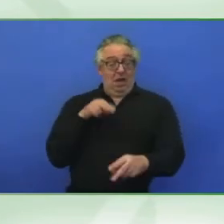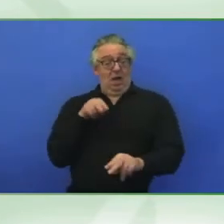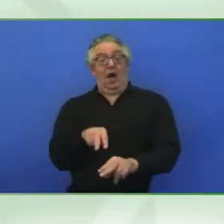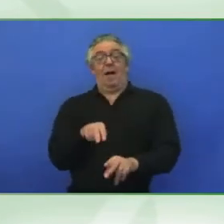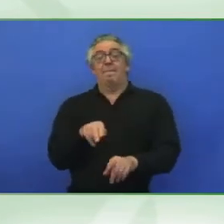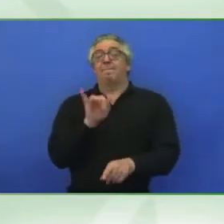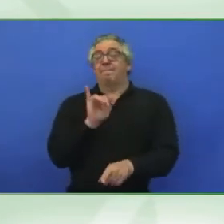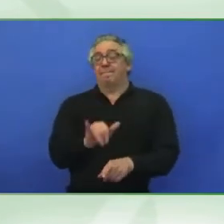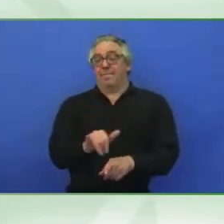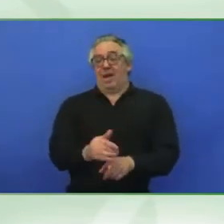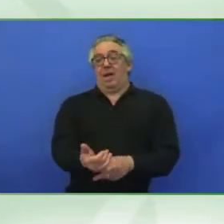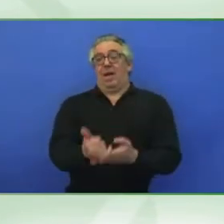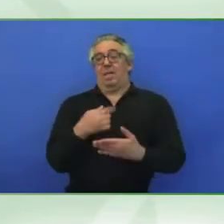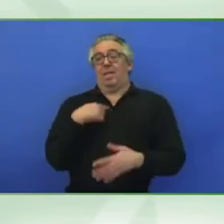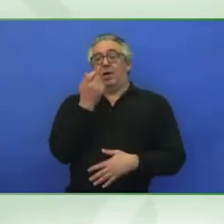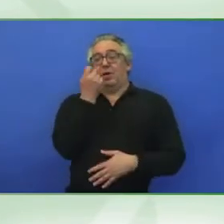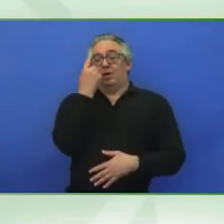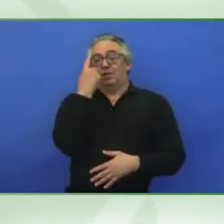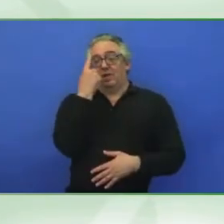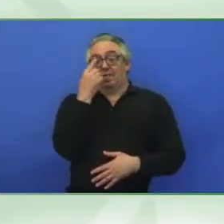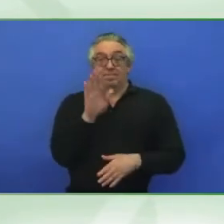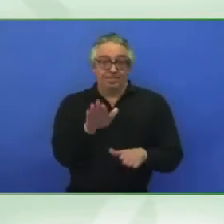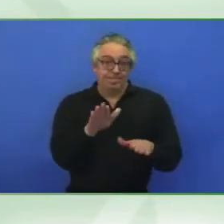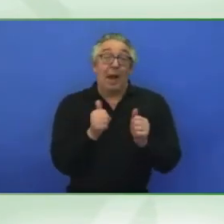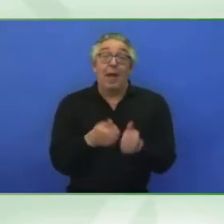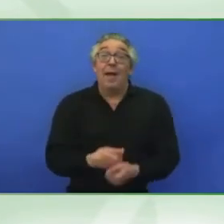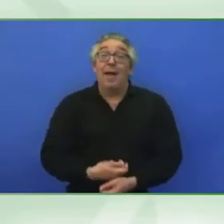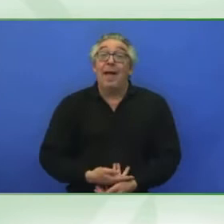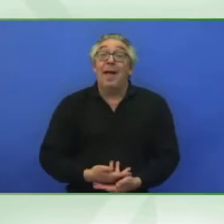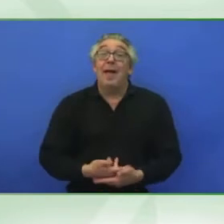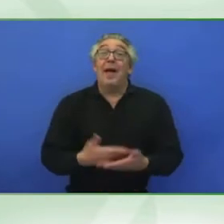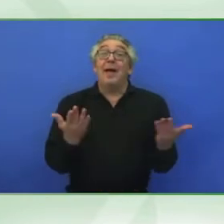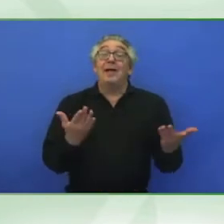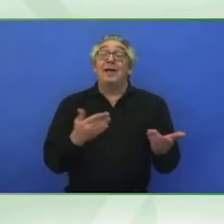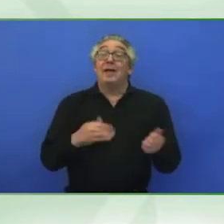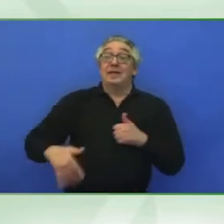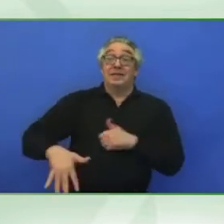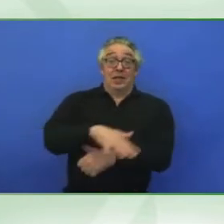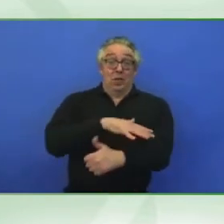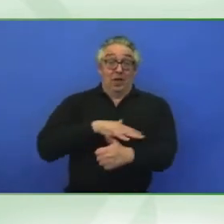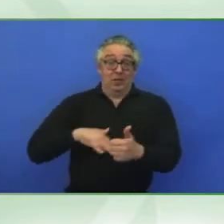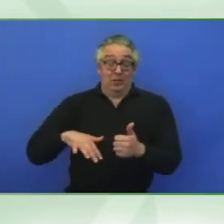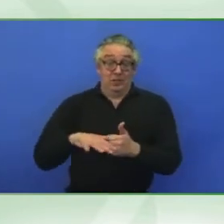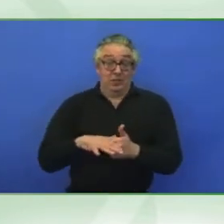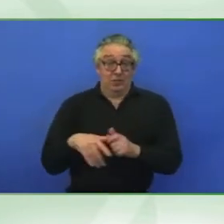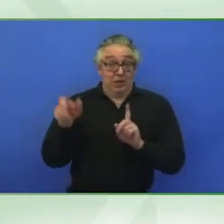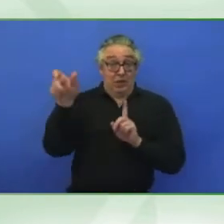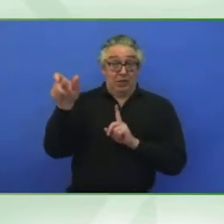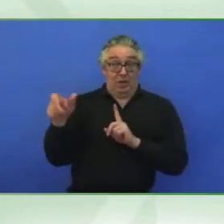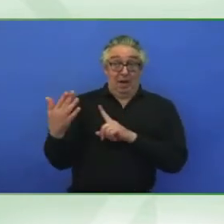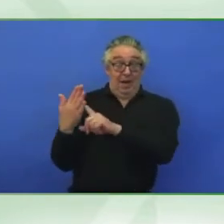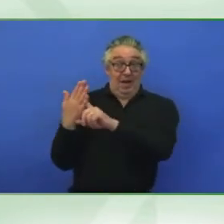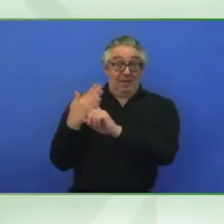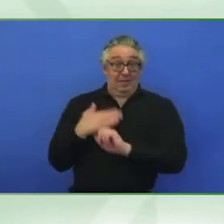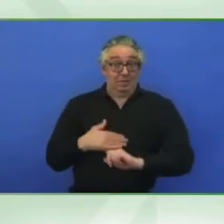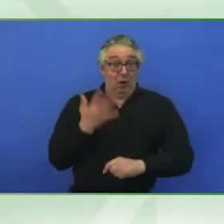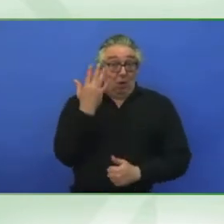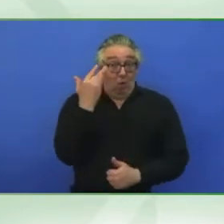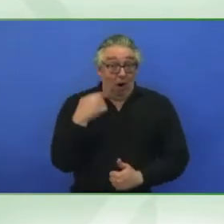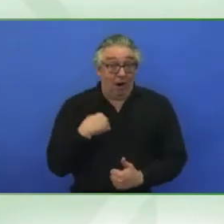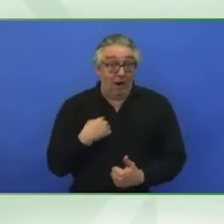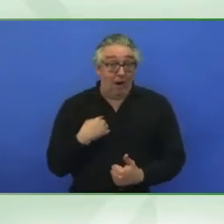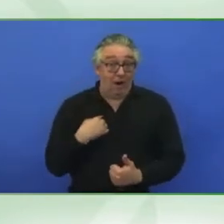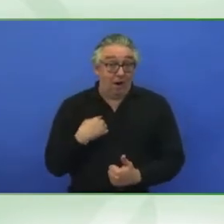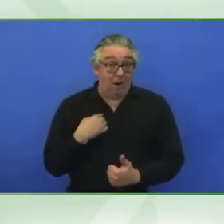situation, I will never know if somebody is discriminating me on the basis of my gender,